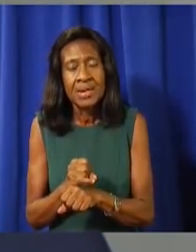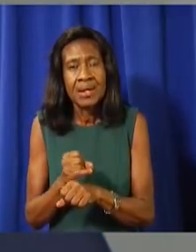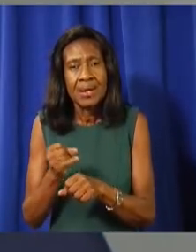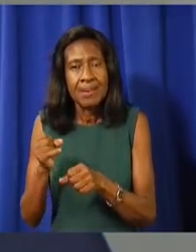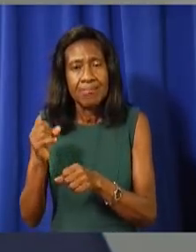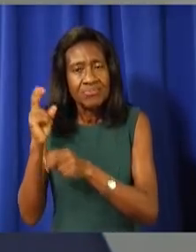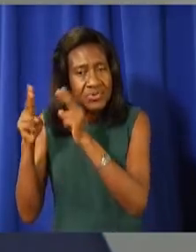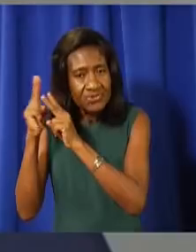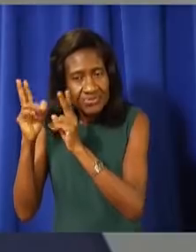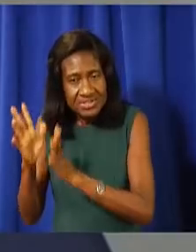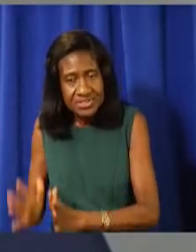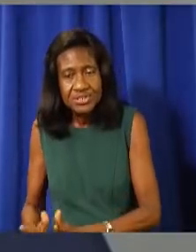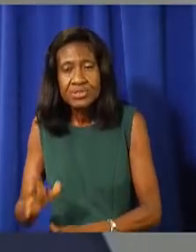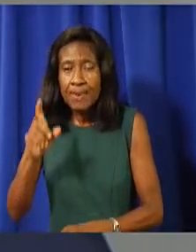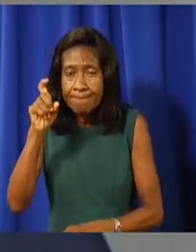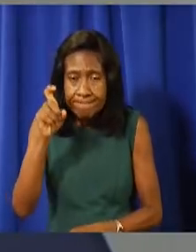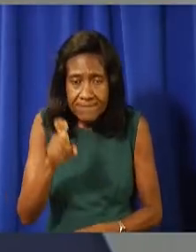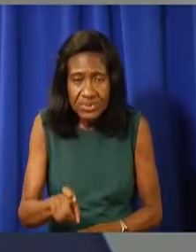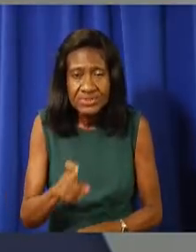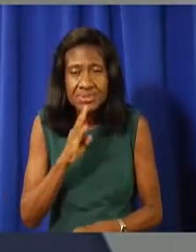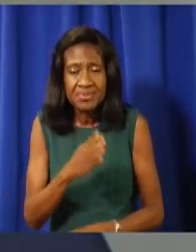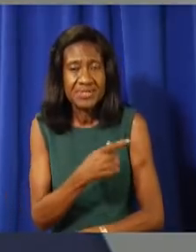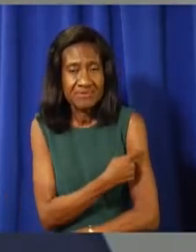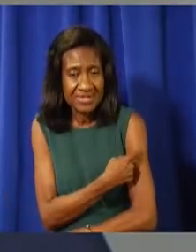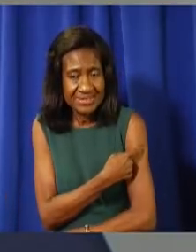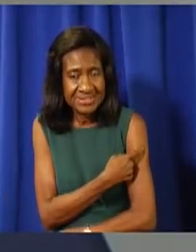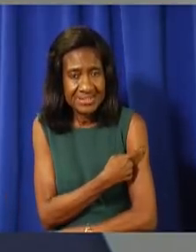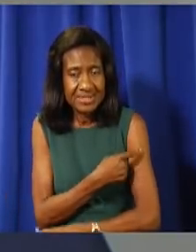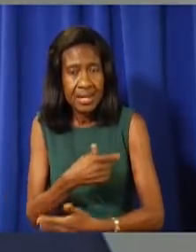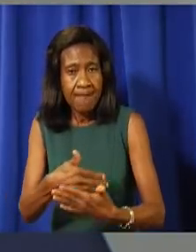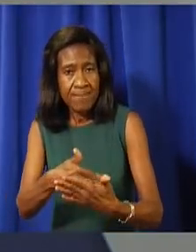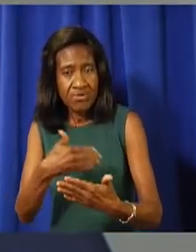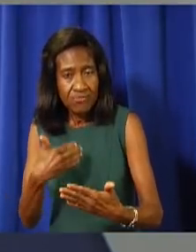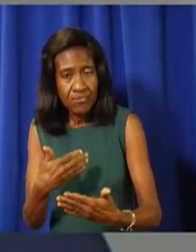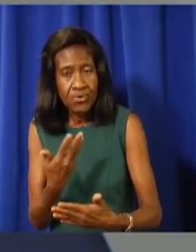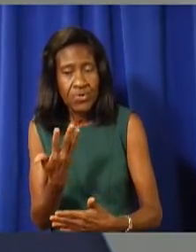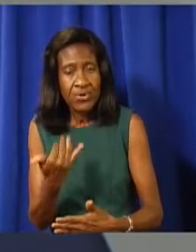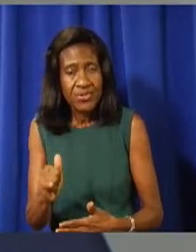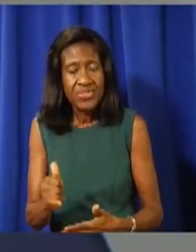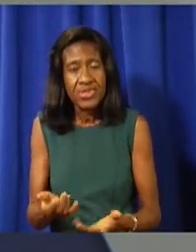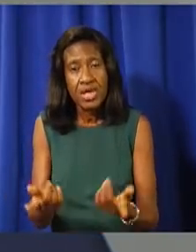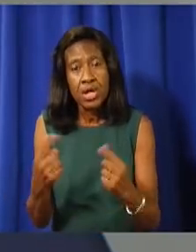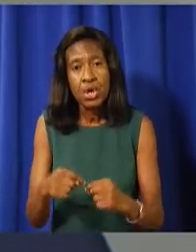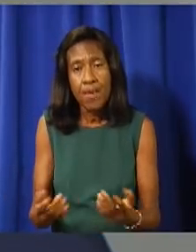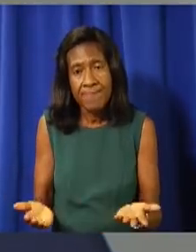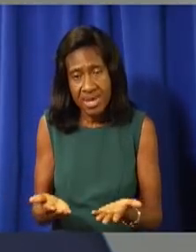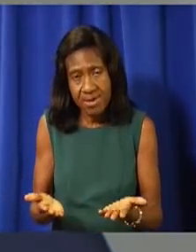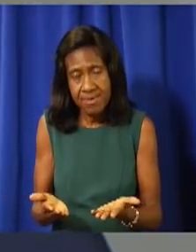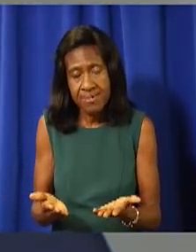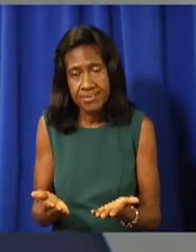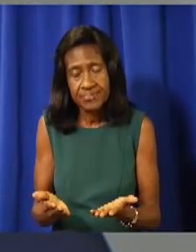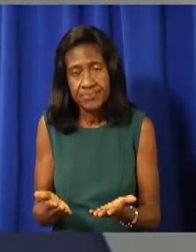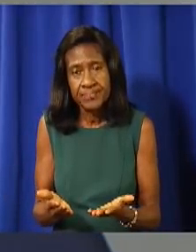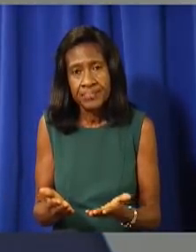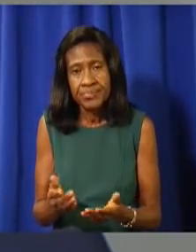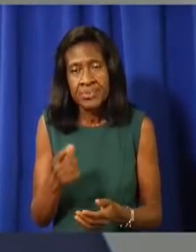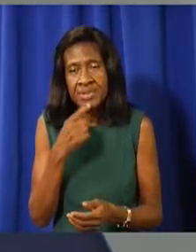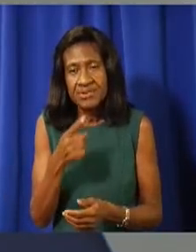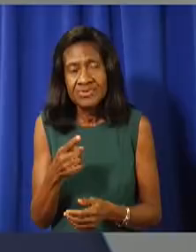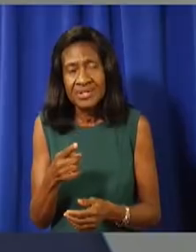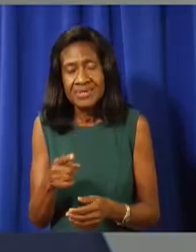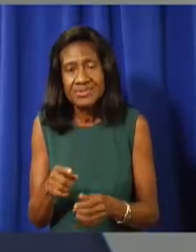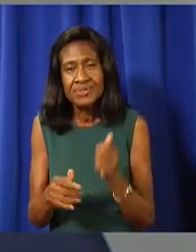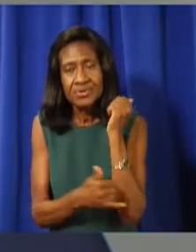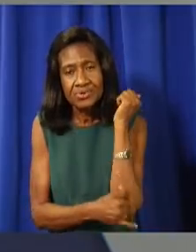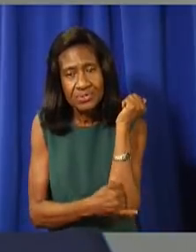Phase 3. I think it's important for me to point out that while Phase 3 signals the country is open for business,